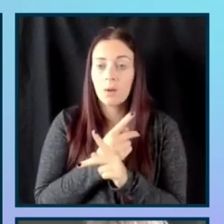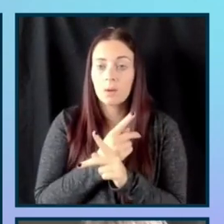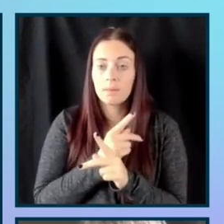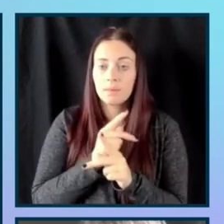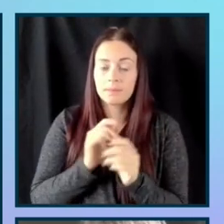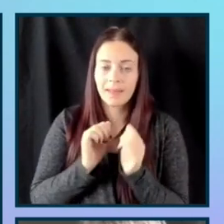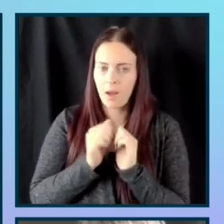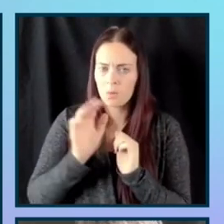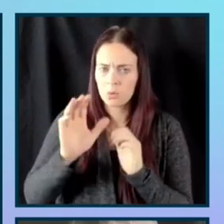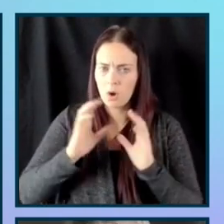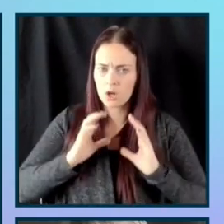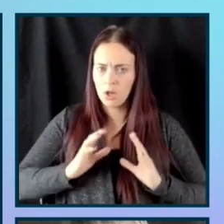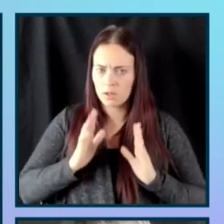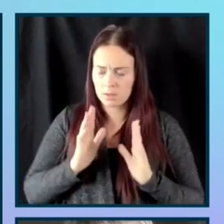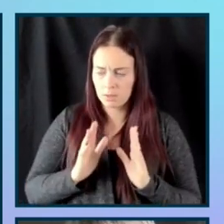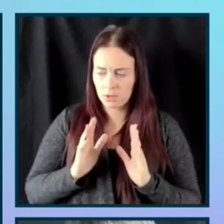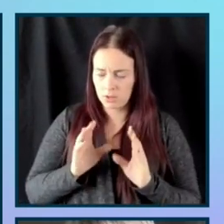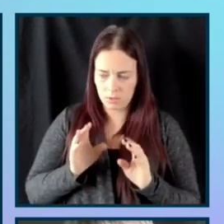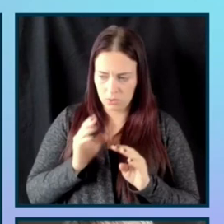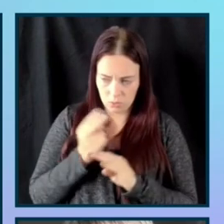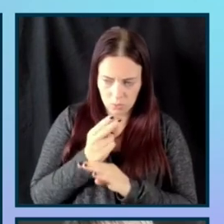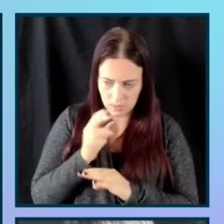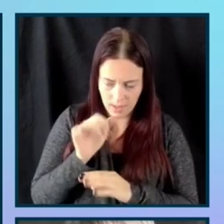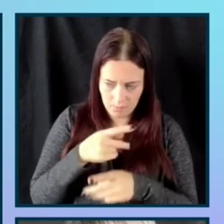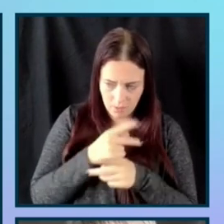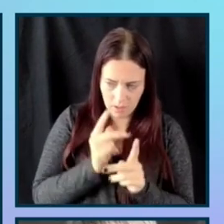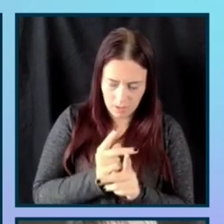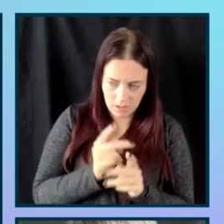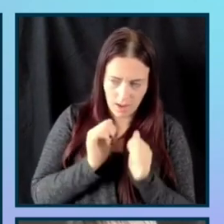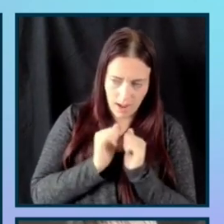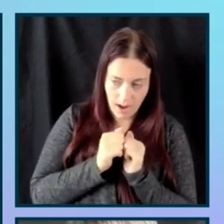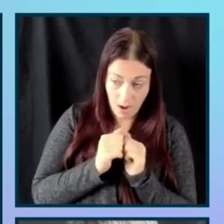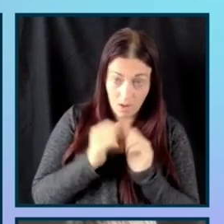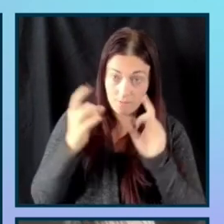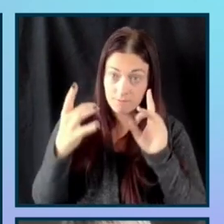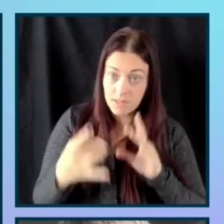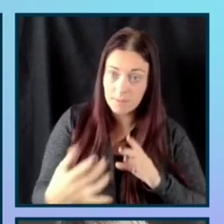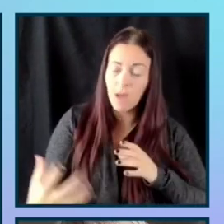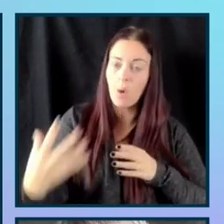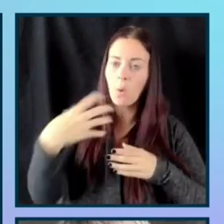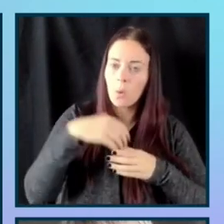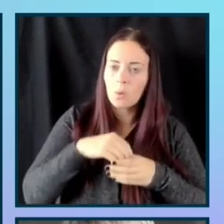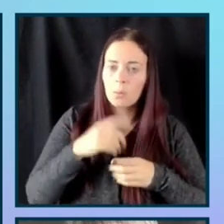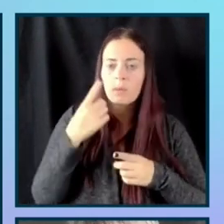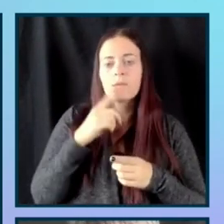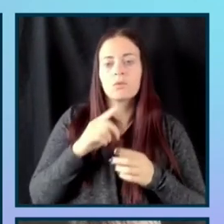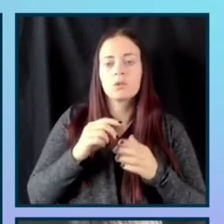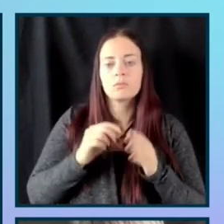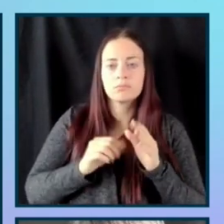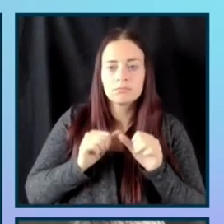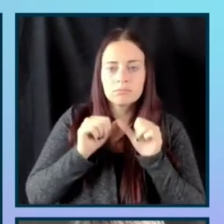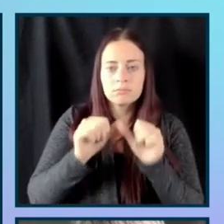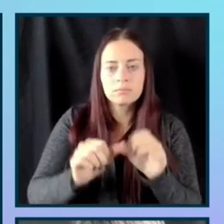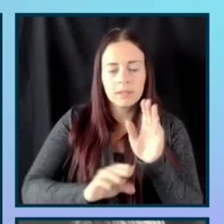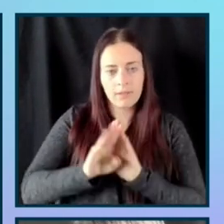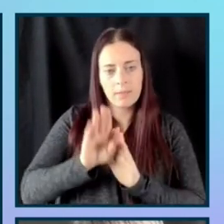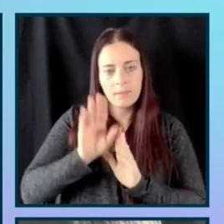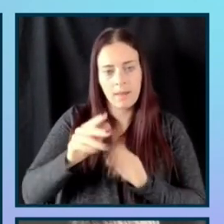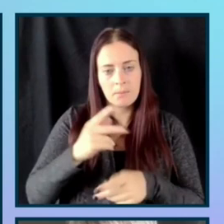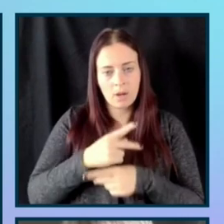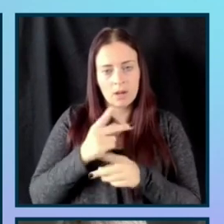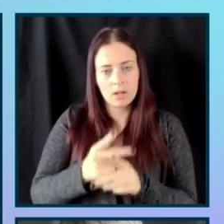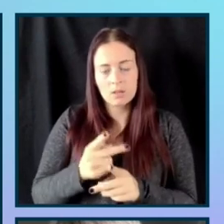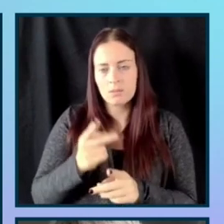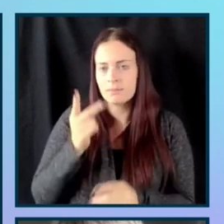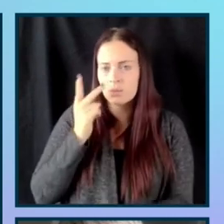are using the product and use that insight to build on the product. So as we saw with some of the Assassin's Creed